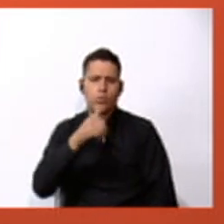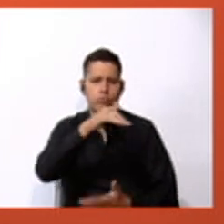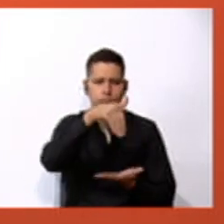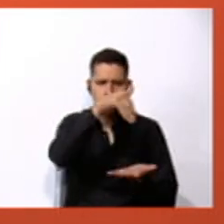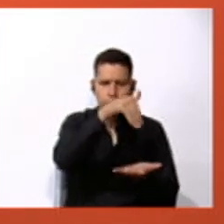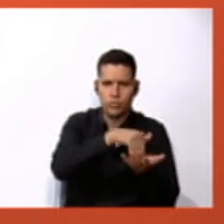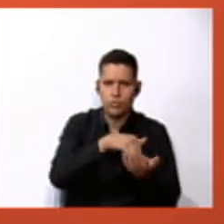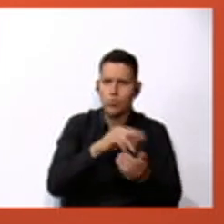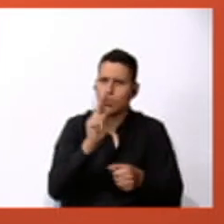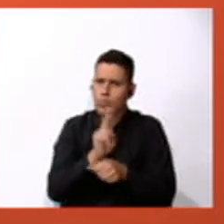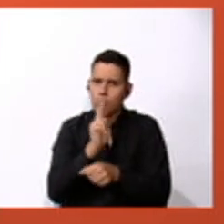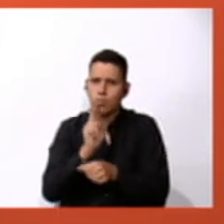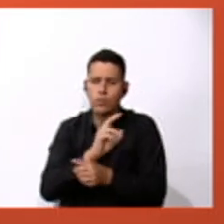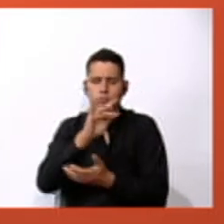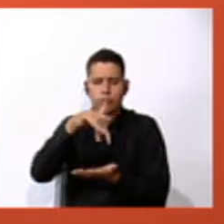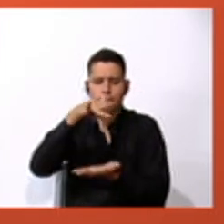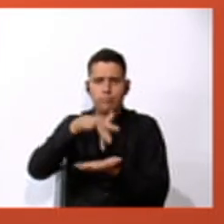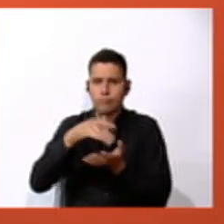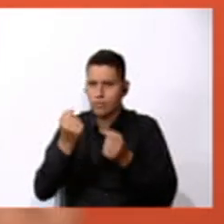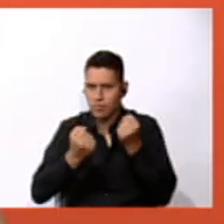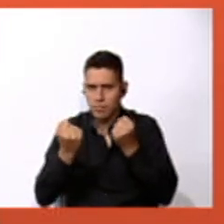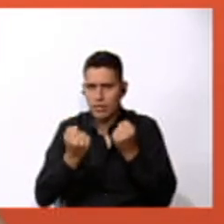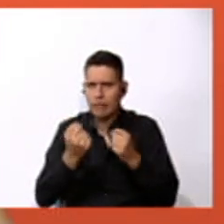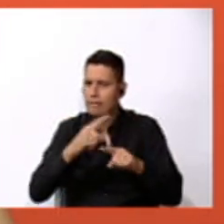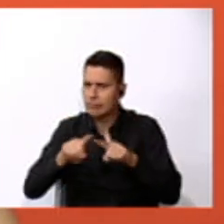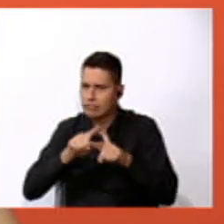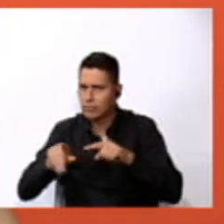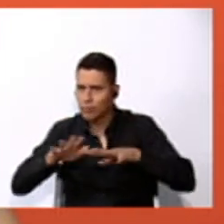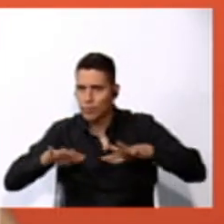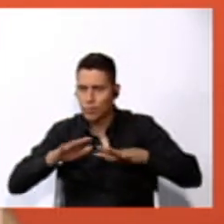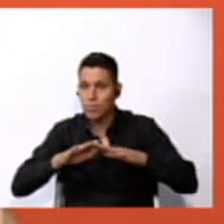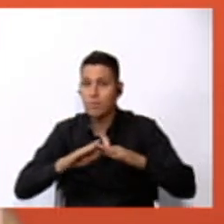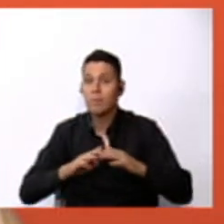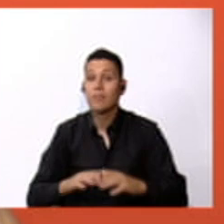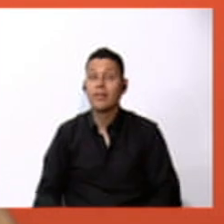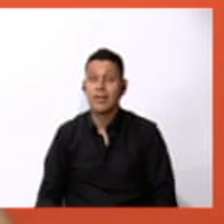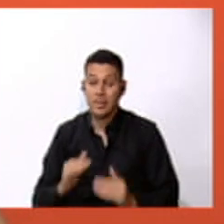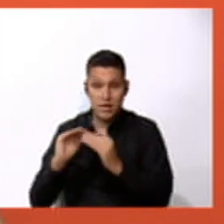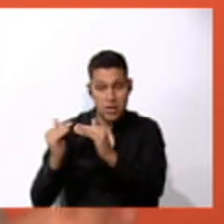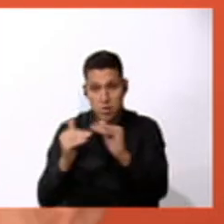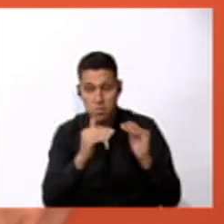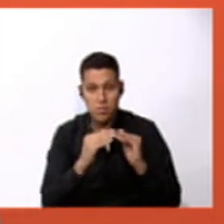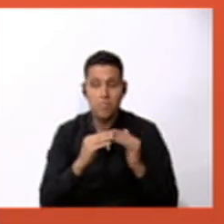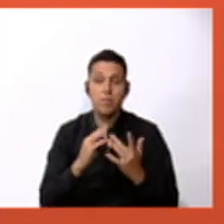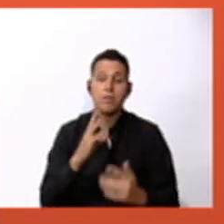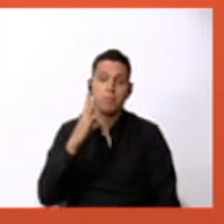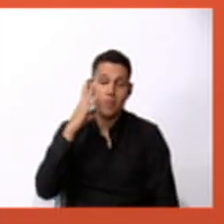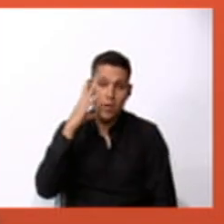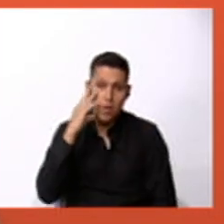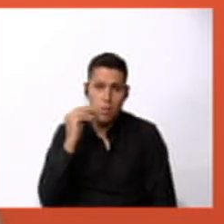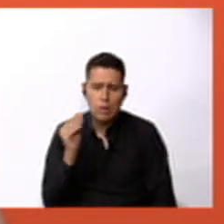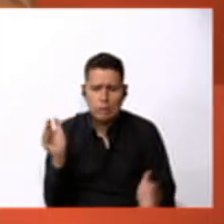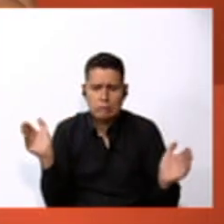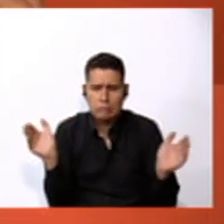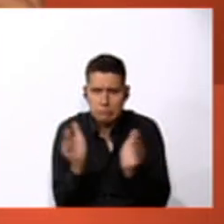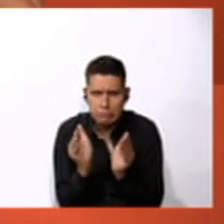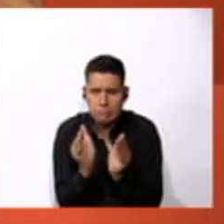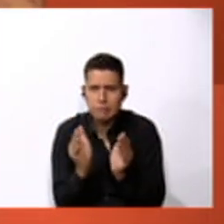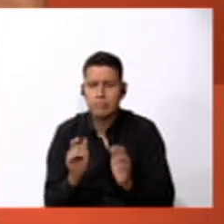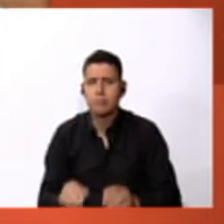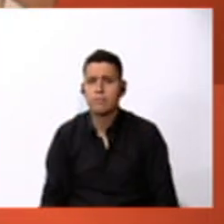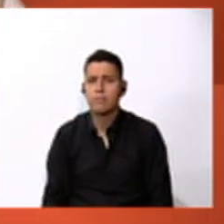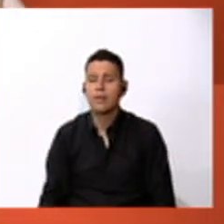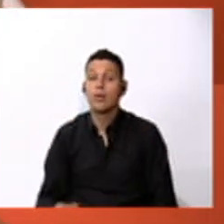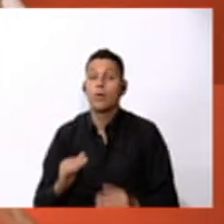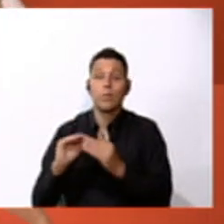in order to know how to get to different places in my grandparents community places are closer to one another my